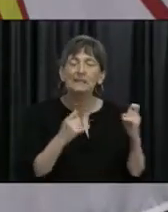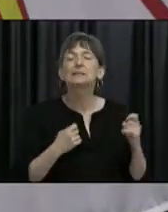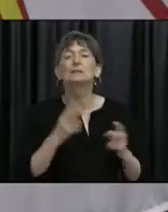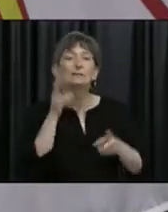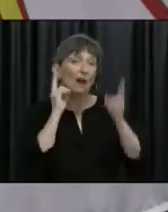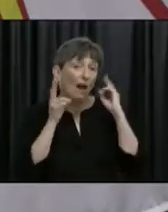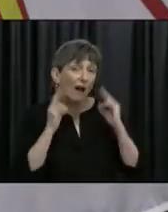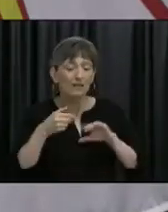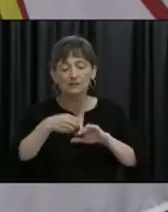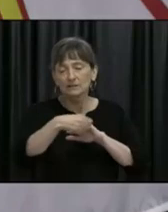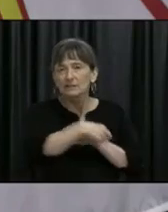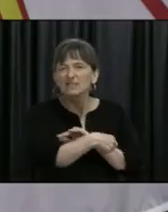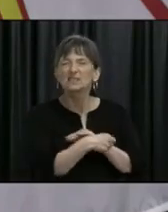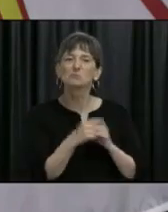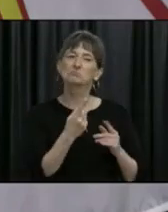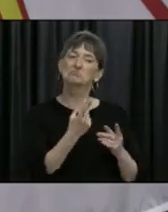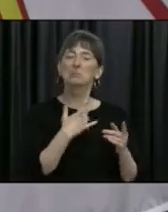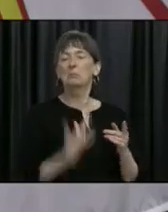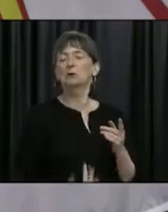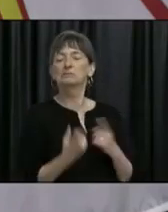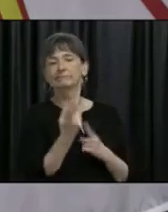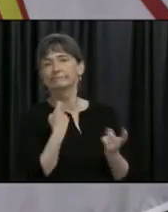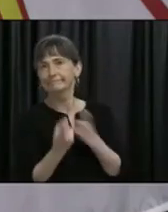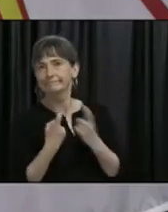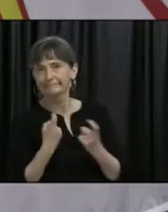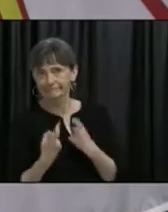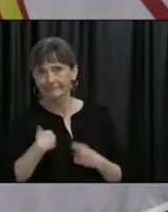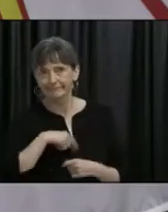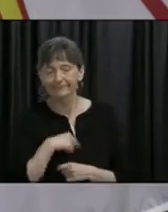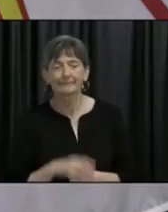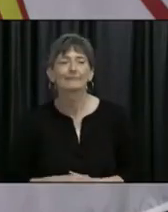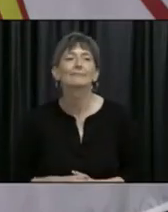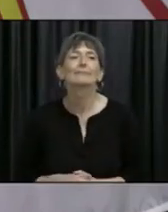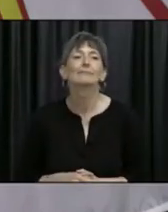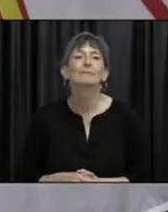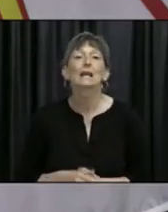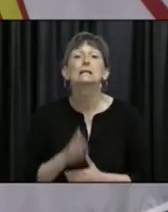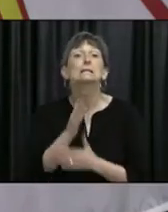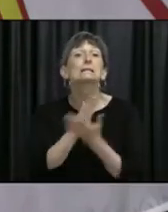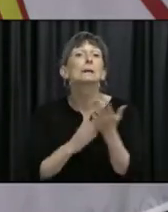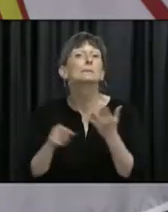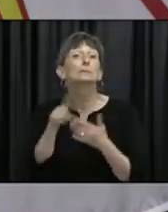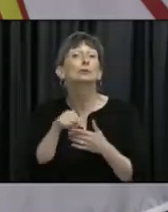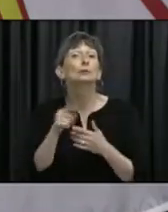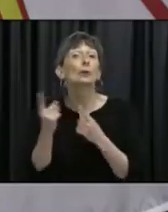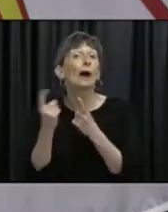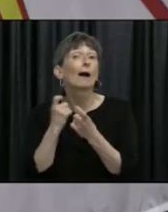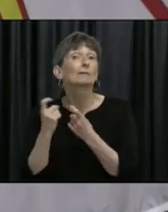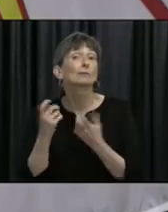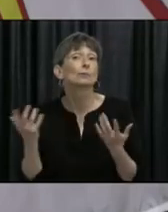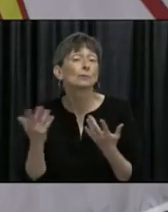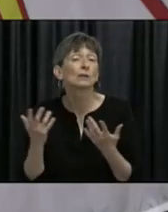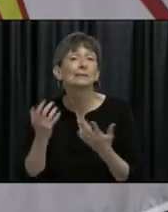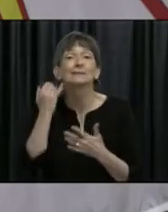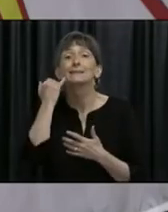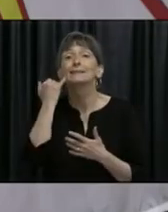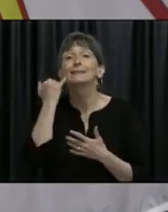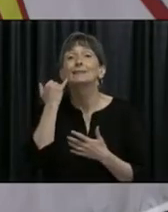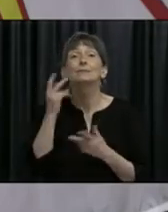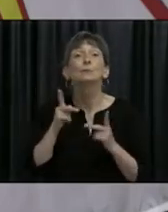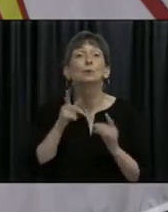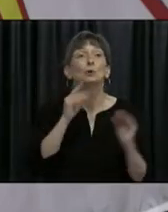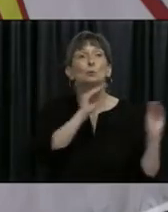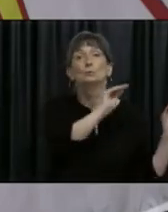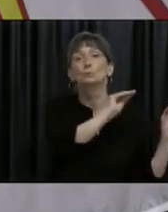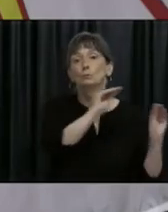some of the topics that people are interested in. I also know people have some interest in about the number of people that move in to or they're coming into our